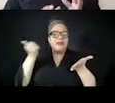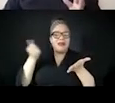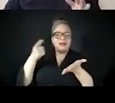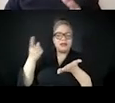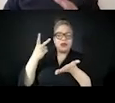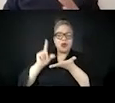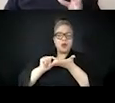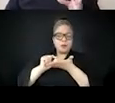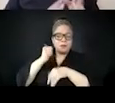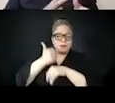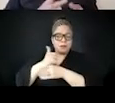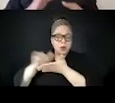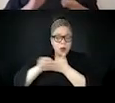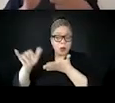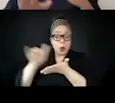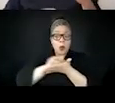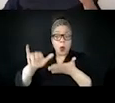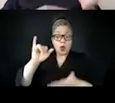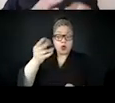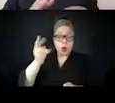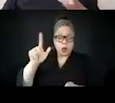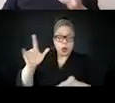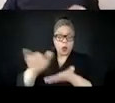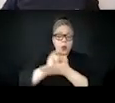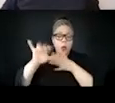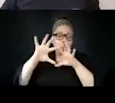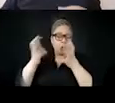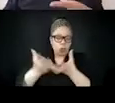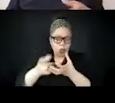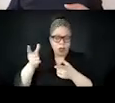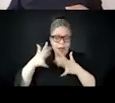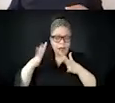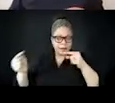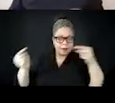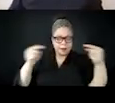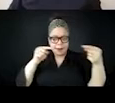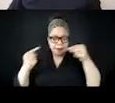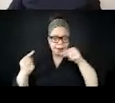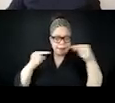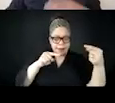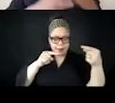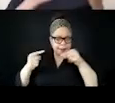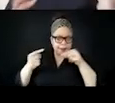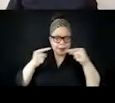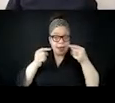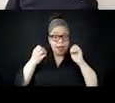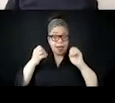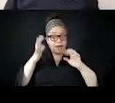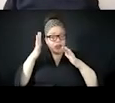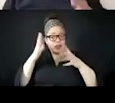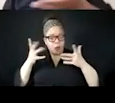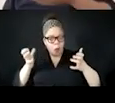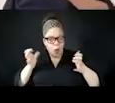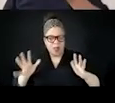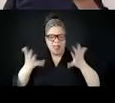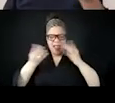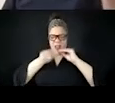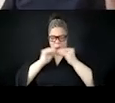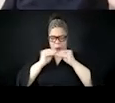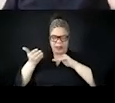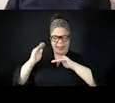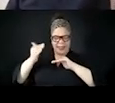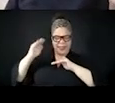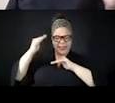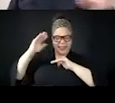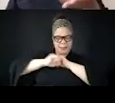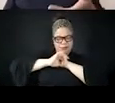drive up their circulation numbers and keep publishing more and more sensationalist media. And as an example of this and what the title